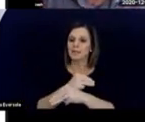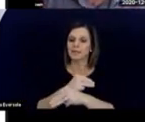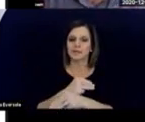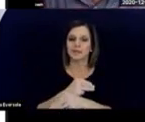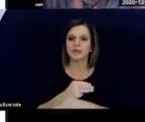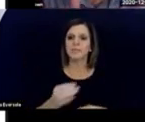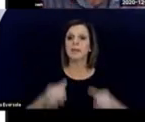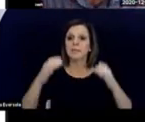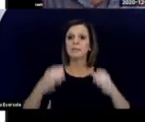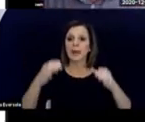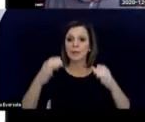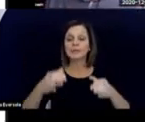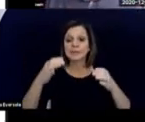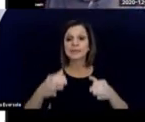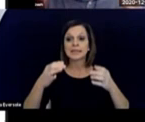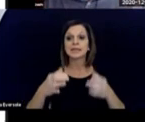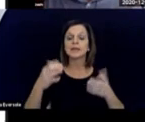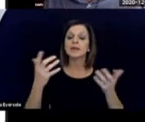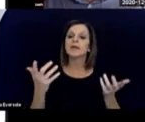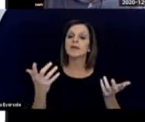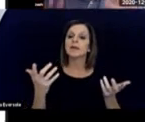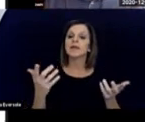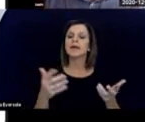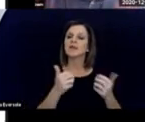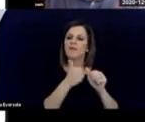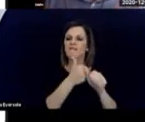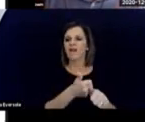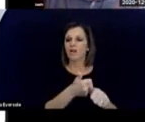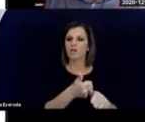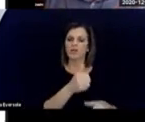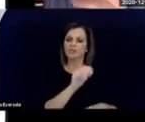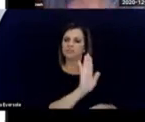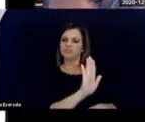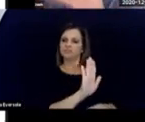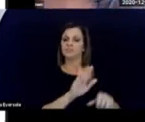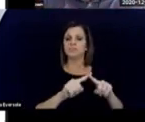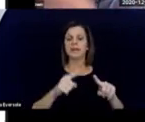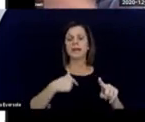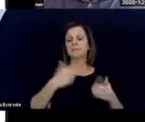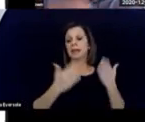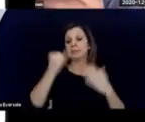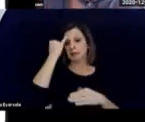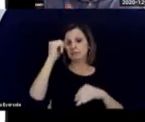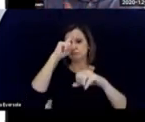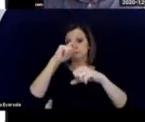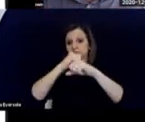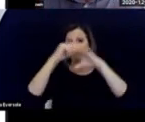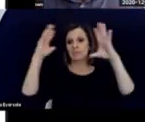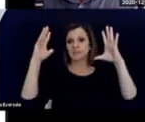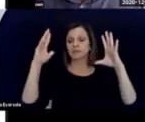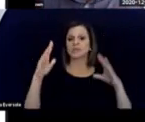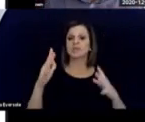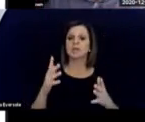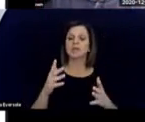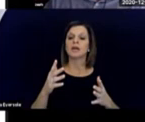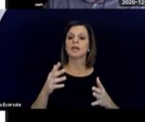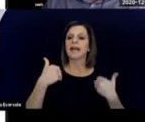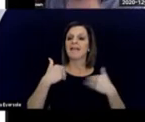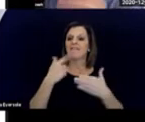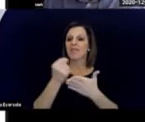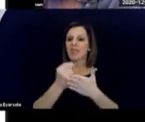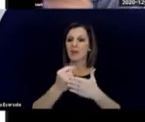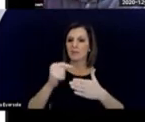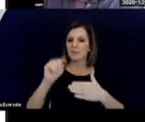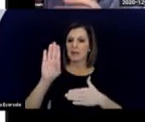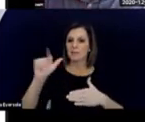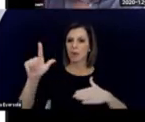You go with the child, but I can imagine maybe bouncing a child on a therapy ball or rolling them on a therapy